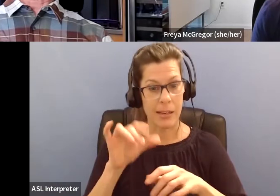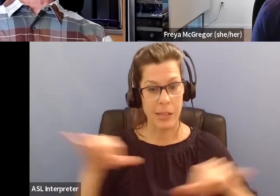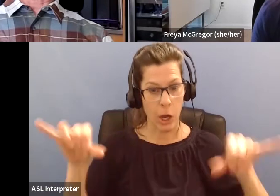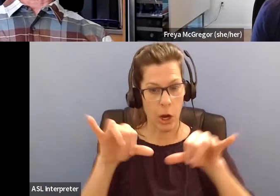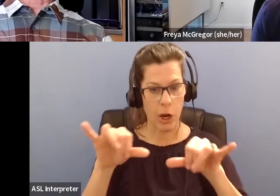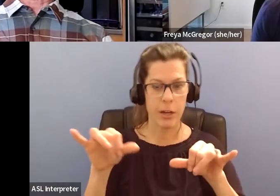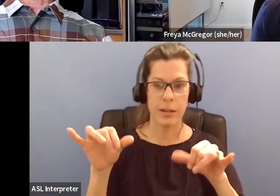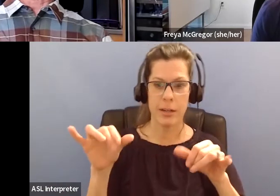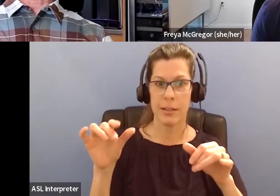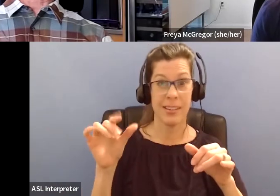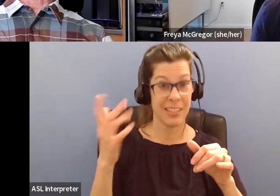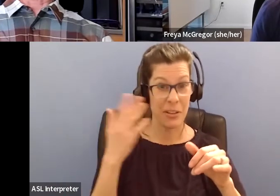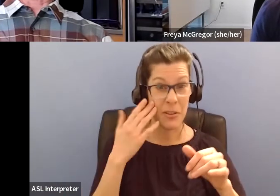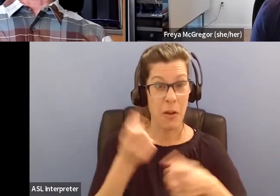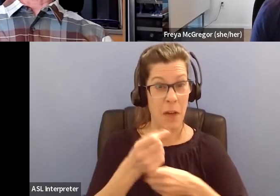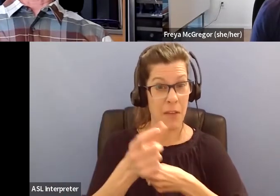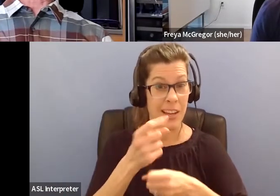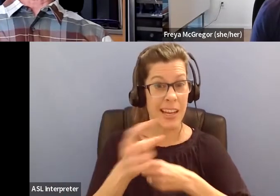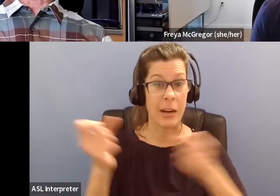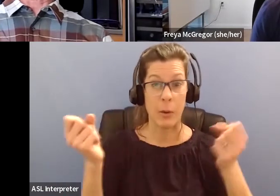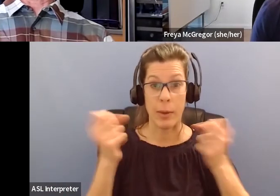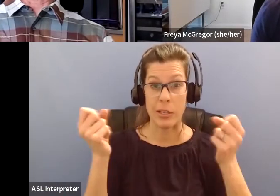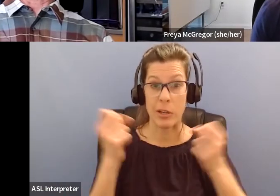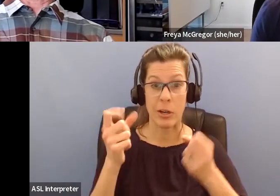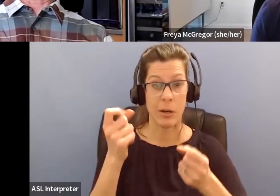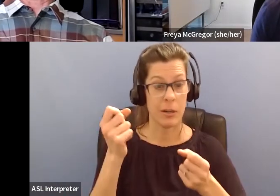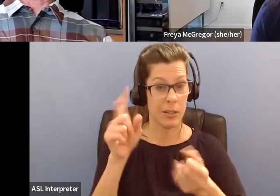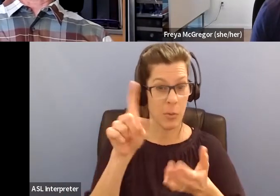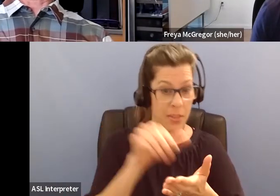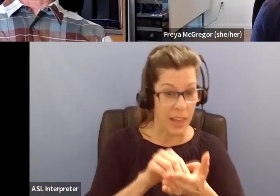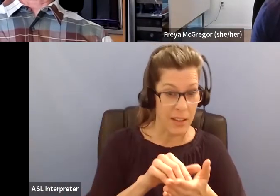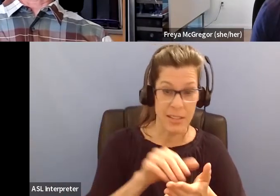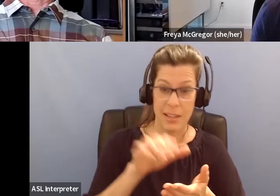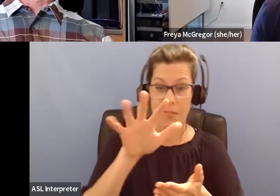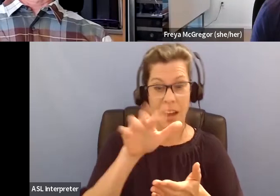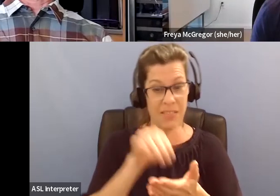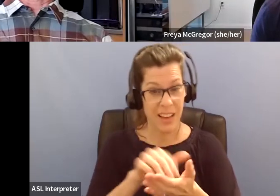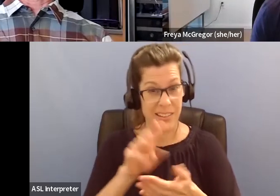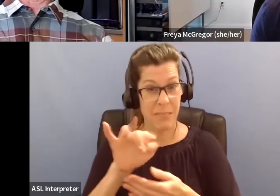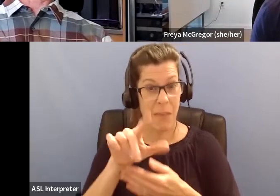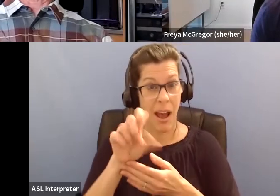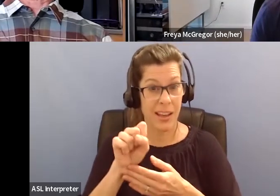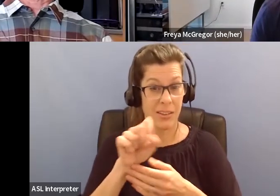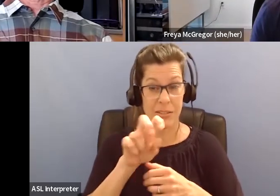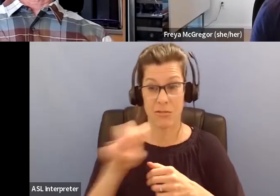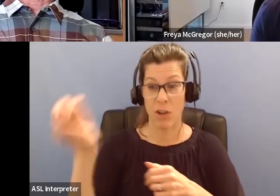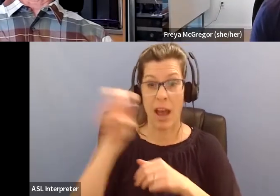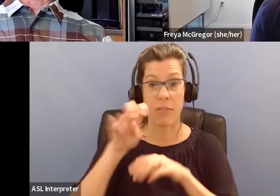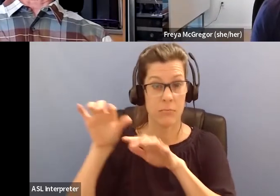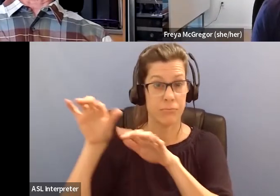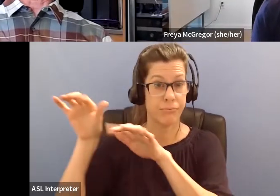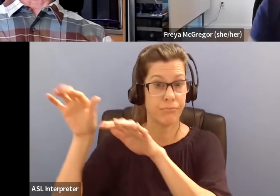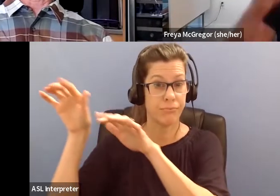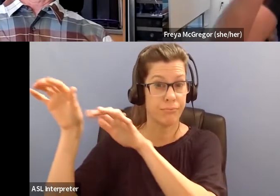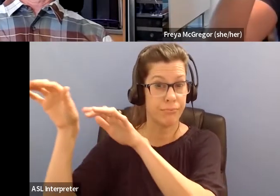birds migrate thousands of miles. And it wasn't just maybe the 15 birds that are, you know, resident that